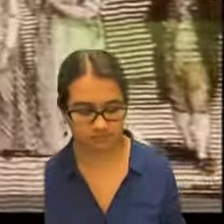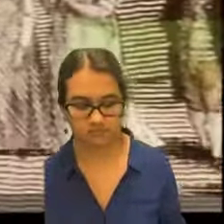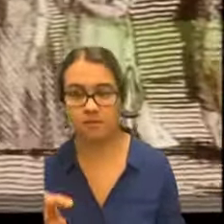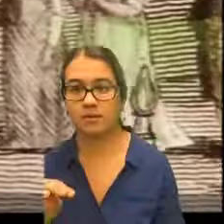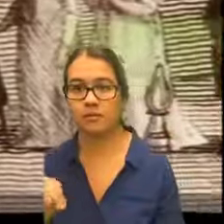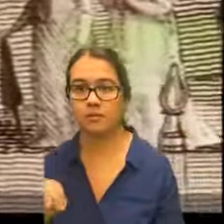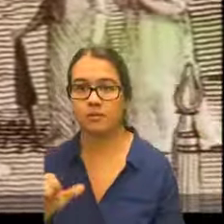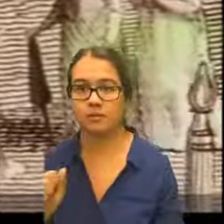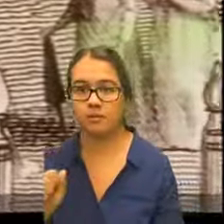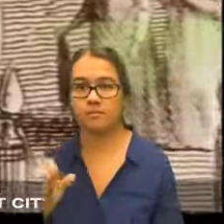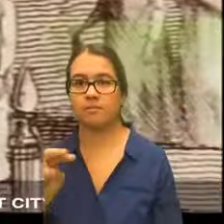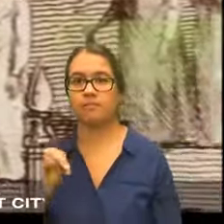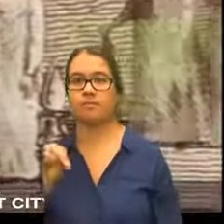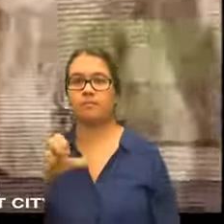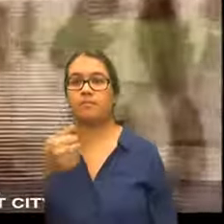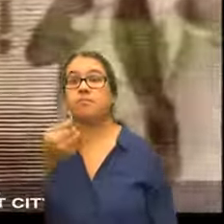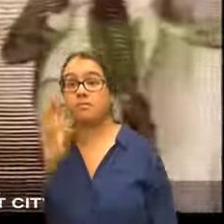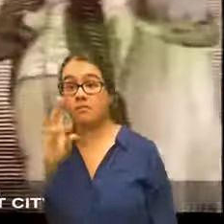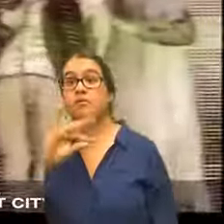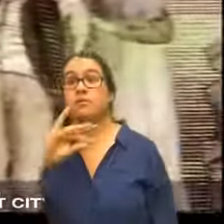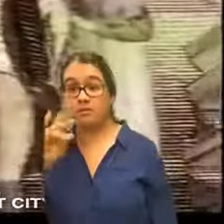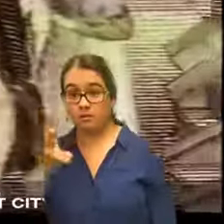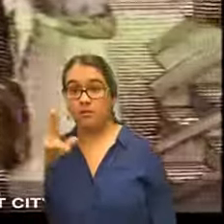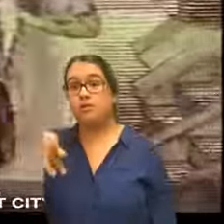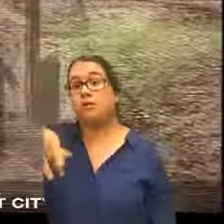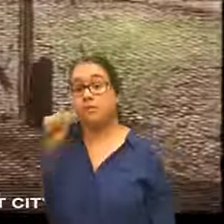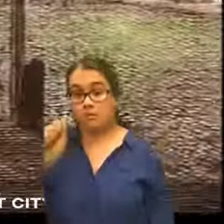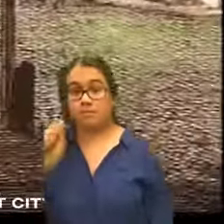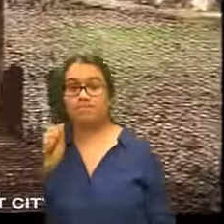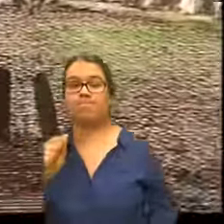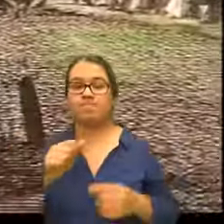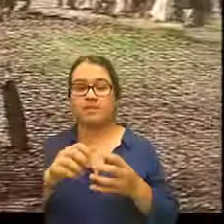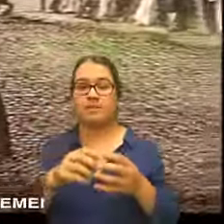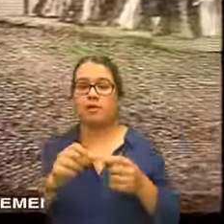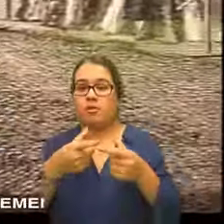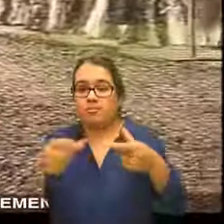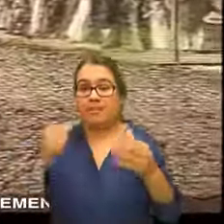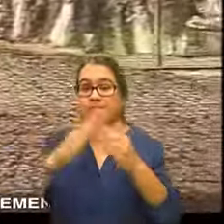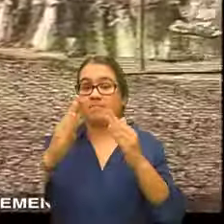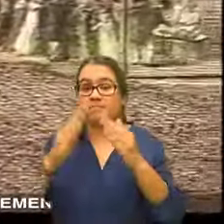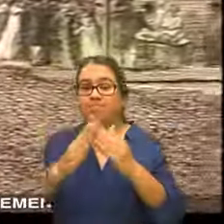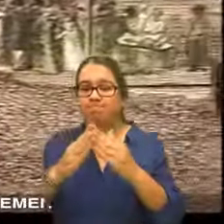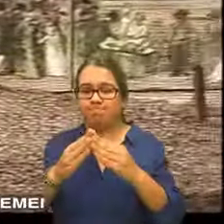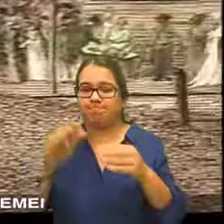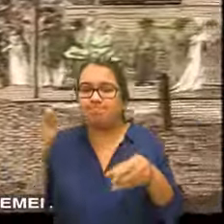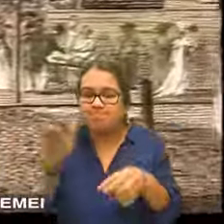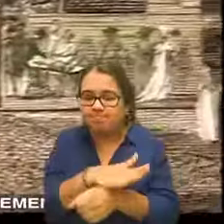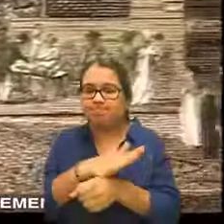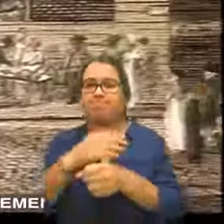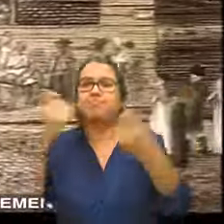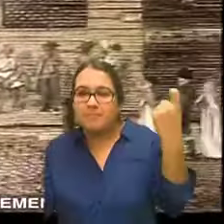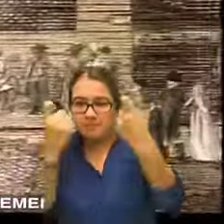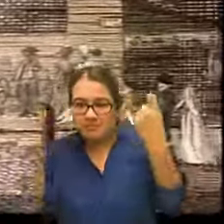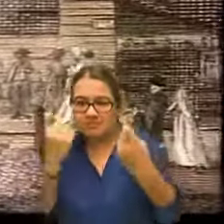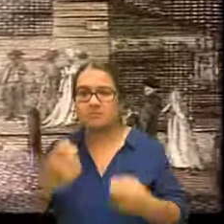May 1787 Philadelphia, America's largest city is abuzz with excitement